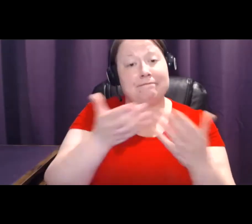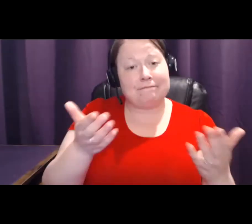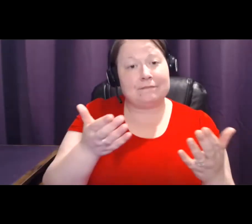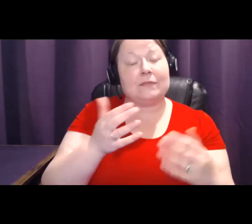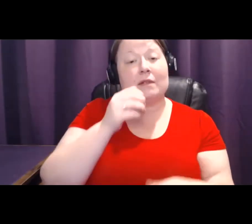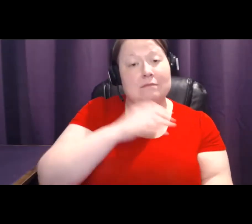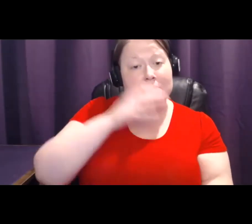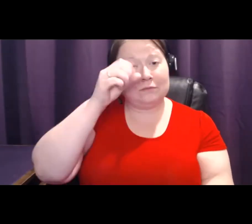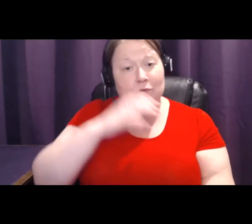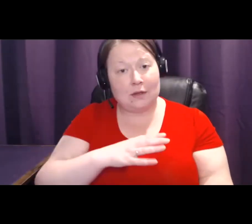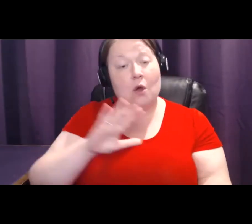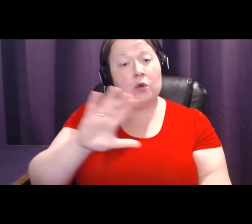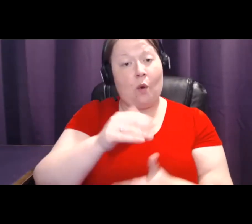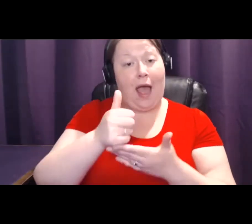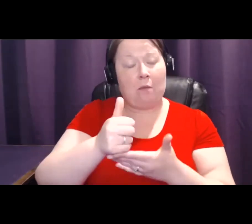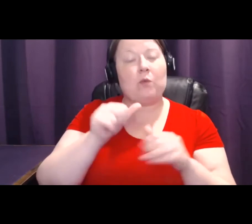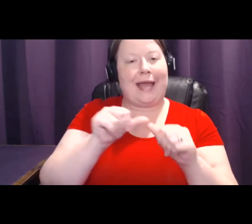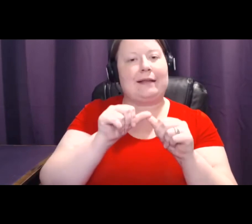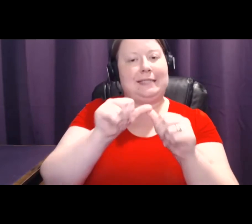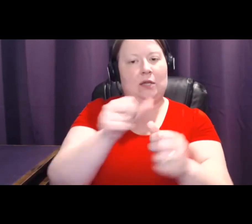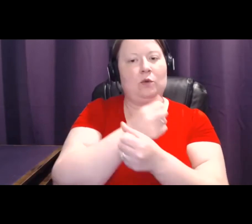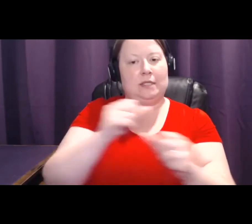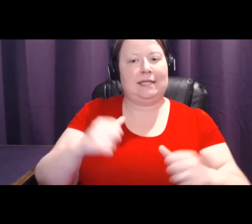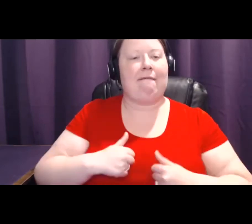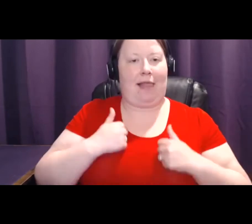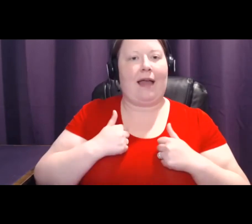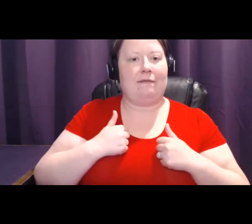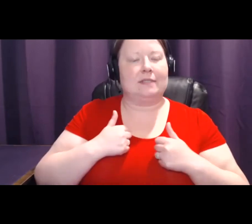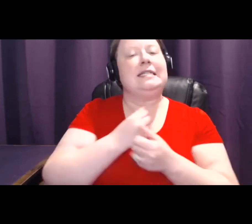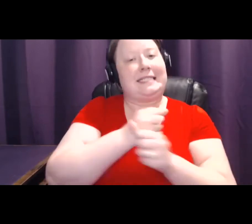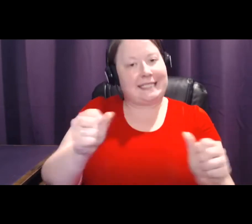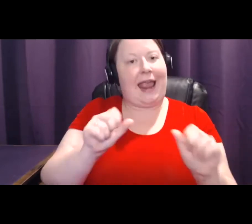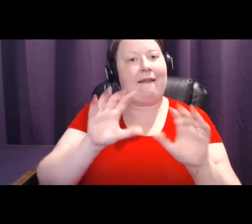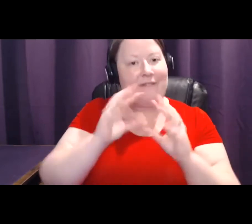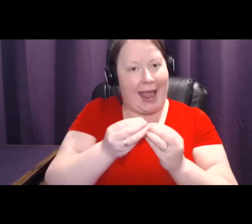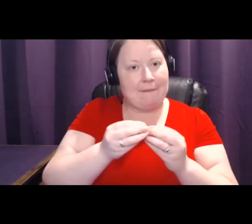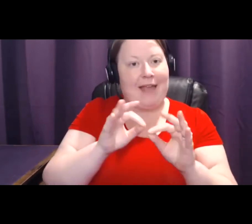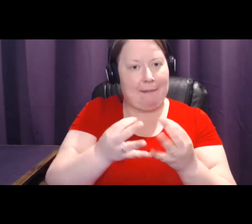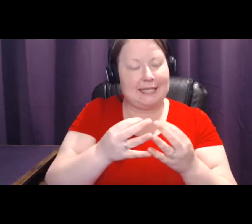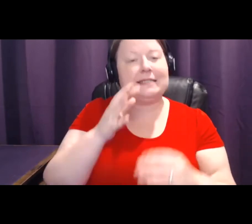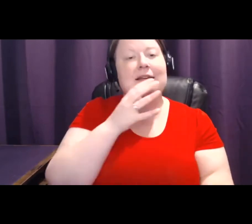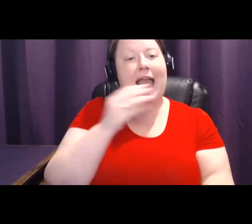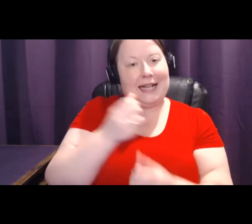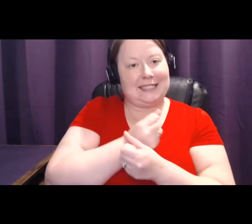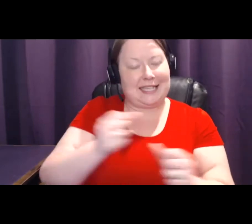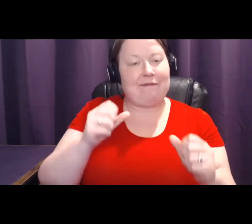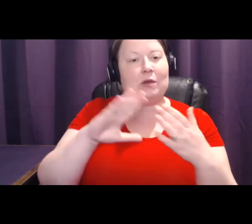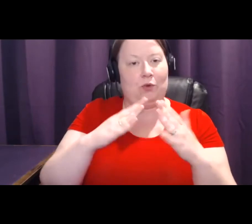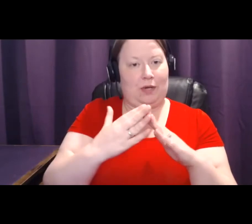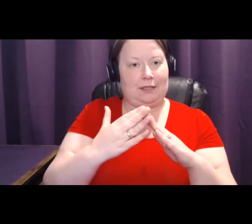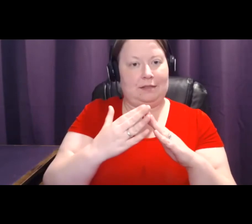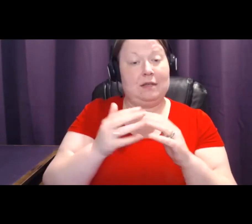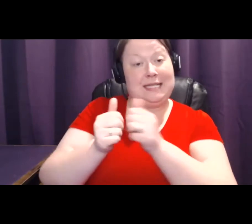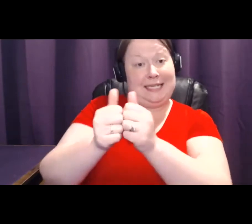we will continue saving lives, saving families, and saving communities. Together,